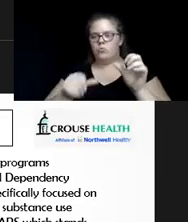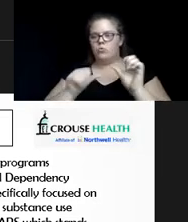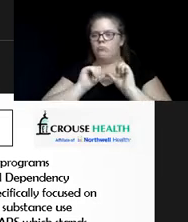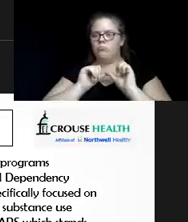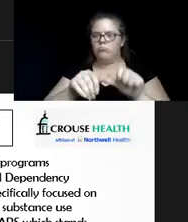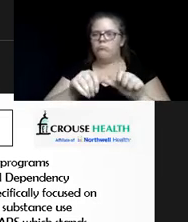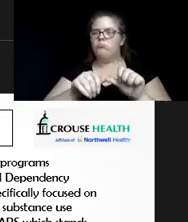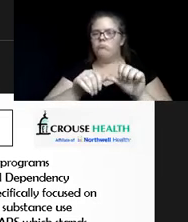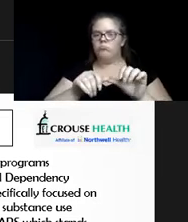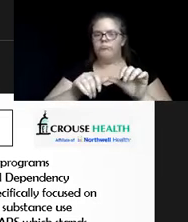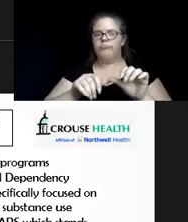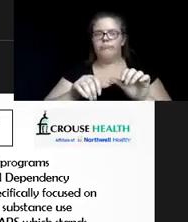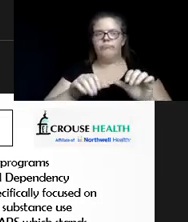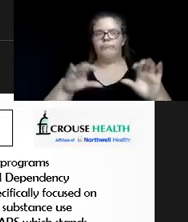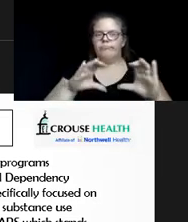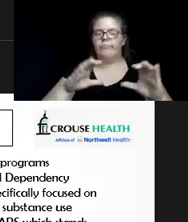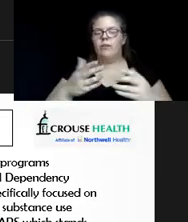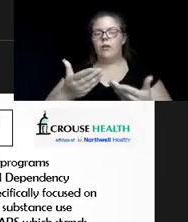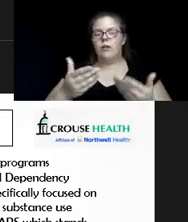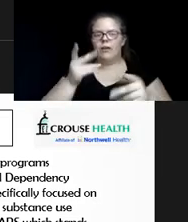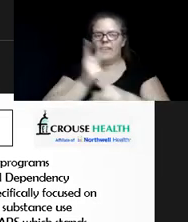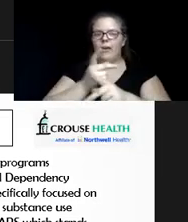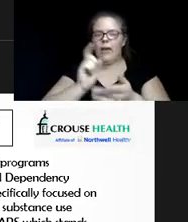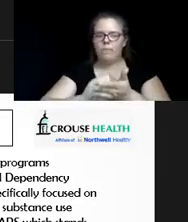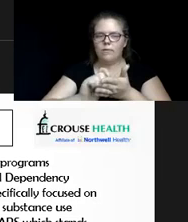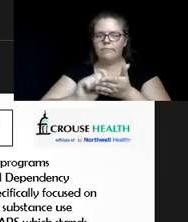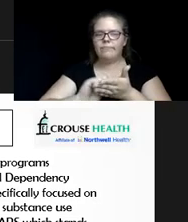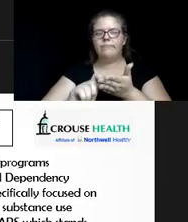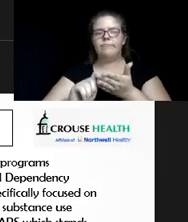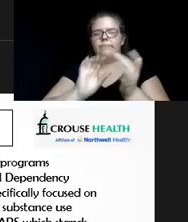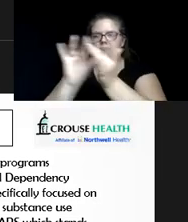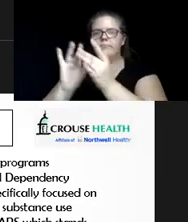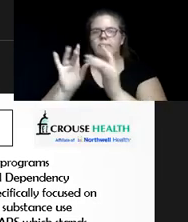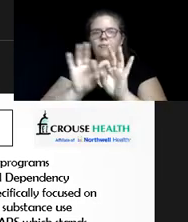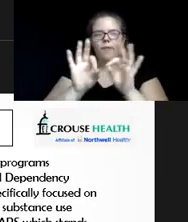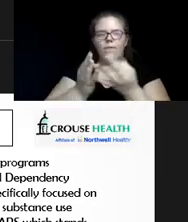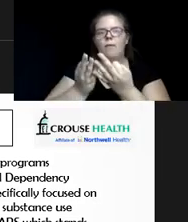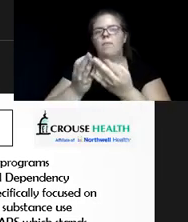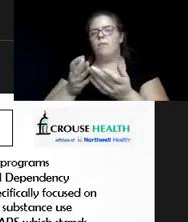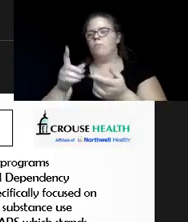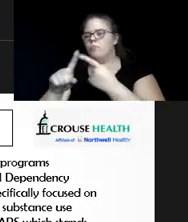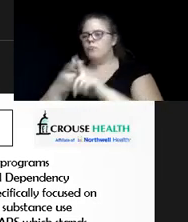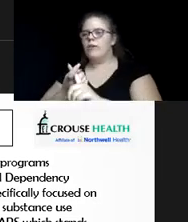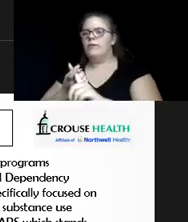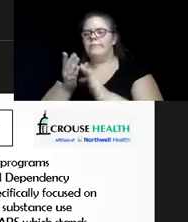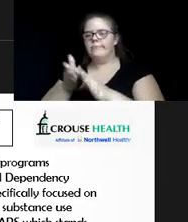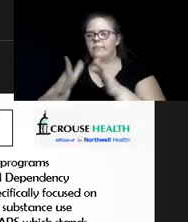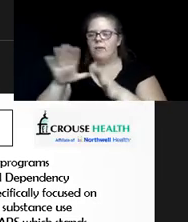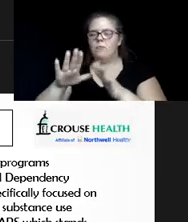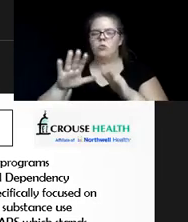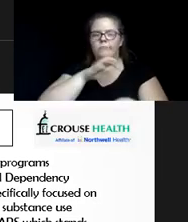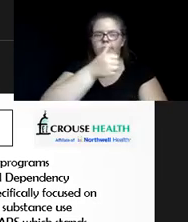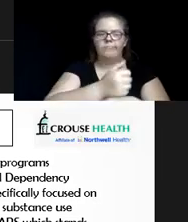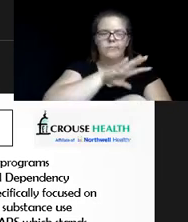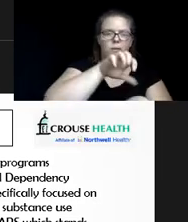keeping a good diary, reaching out to family members, to friends, to neighbors, making the appointment, taking